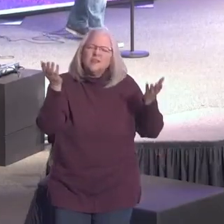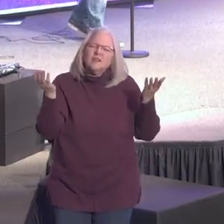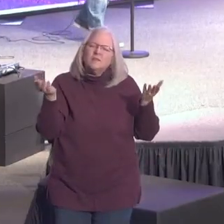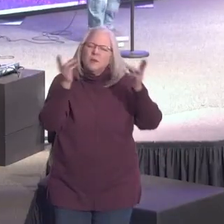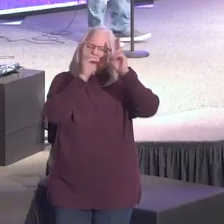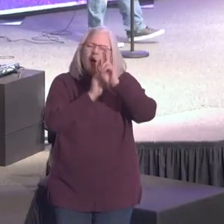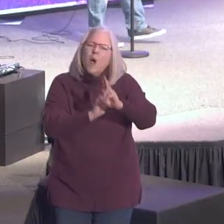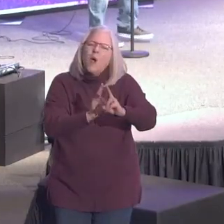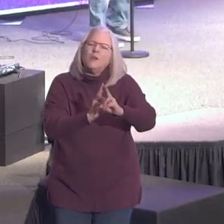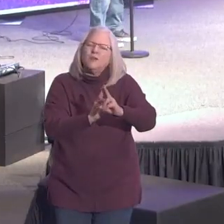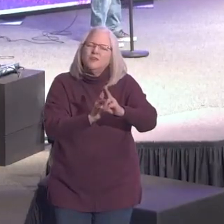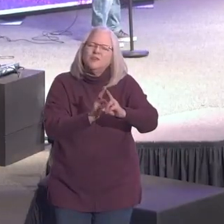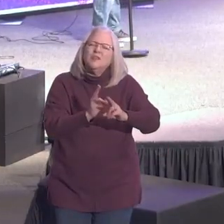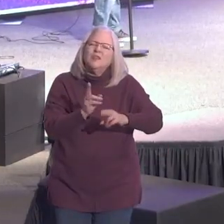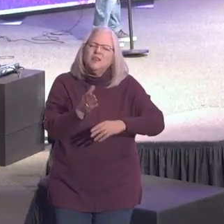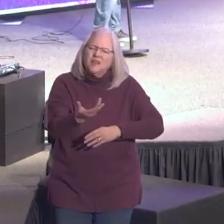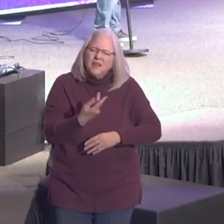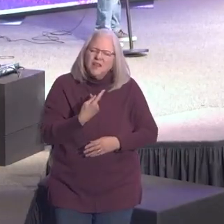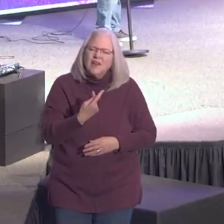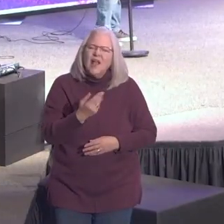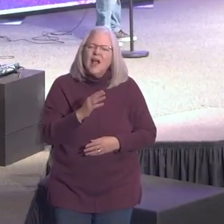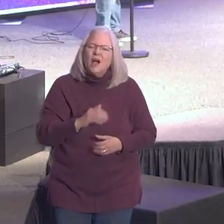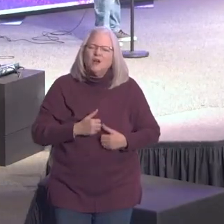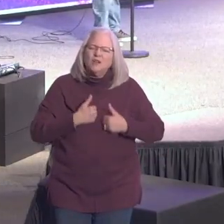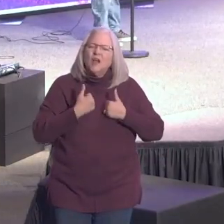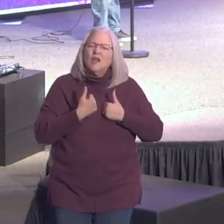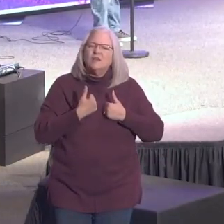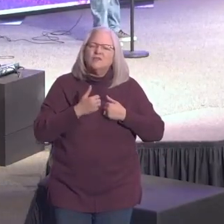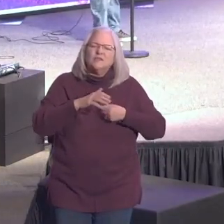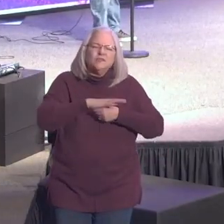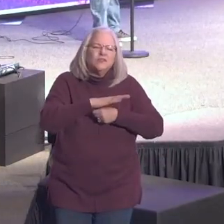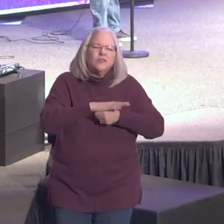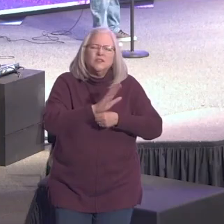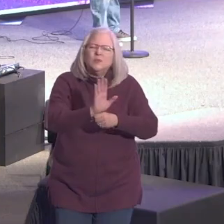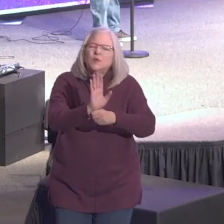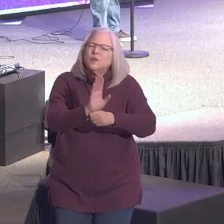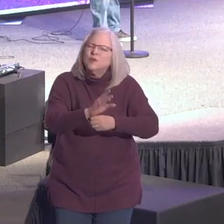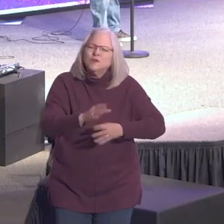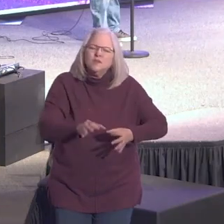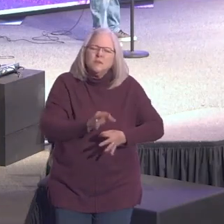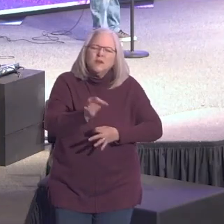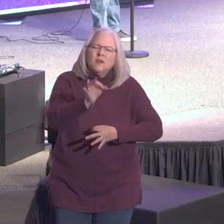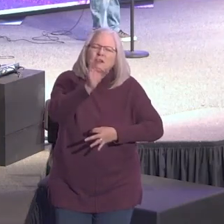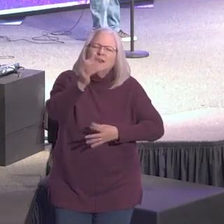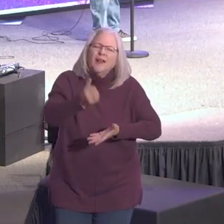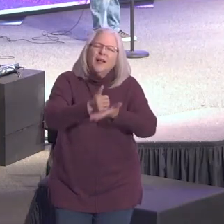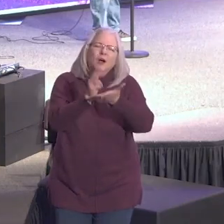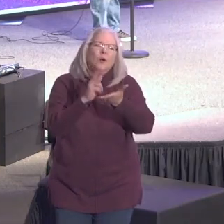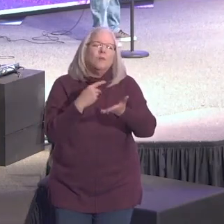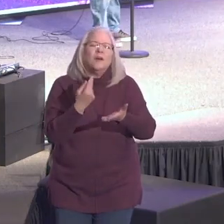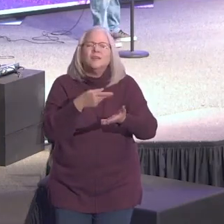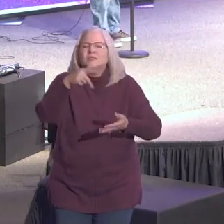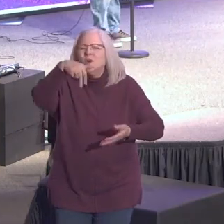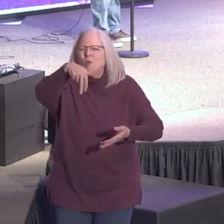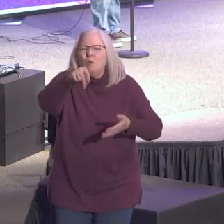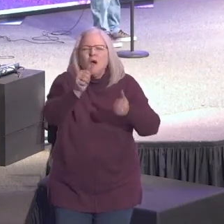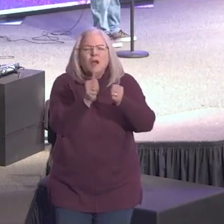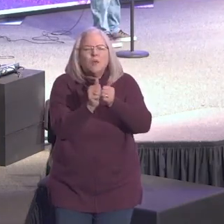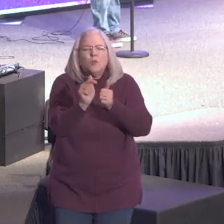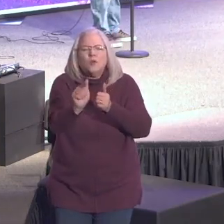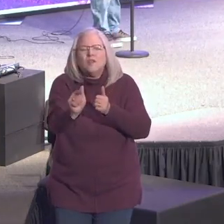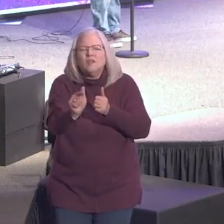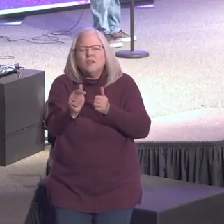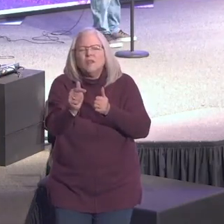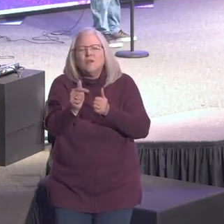lives, God. I pray today that you would fill us with your spirit and help us to walk with you and for you in all we